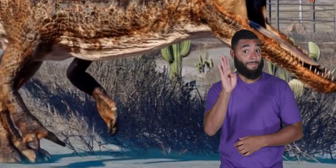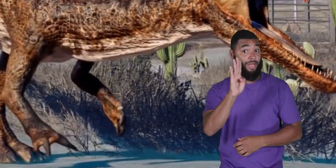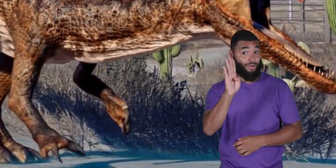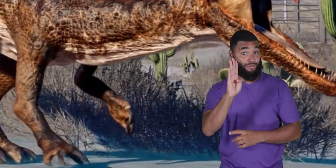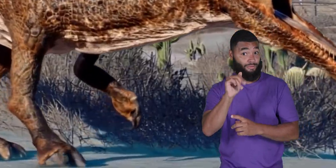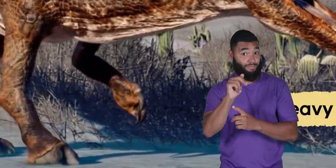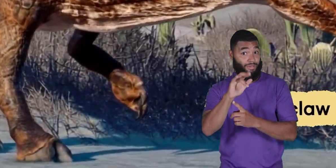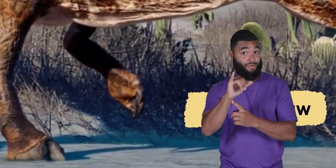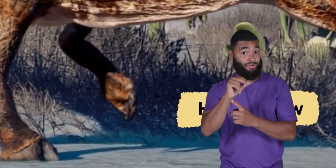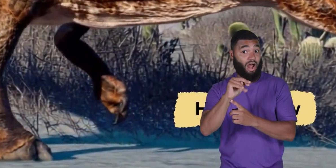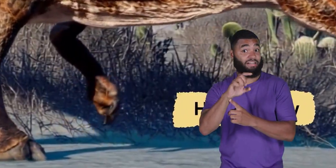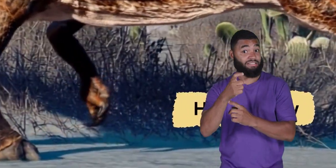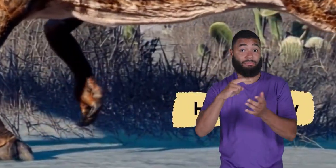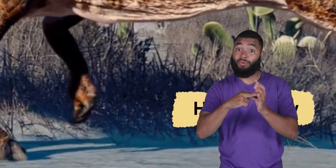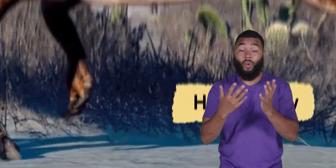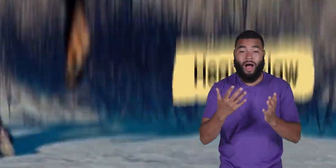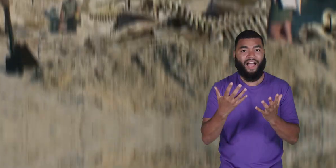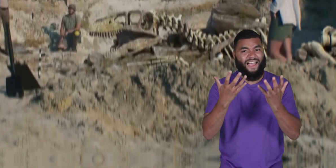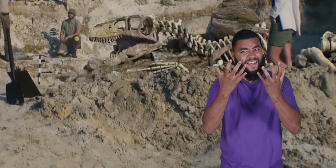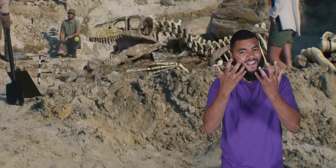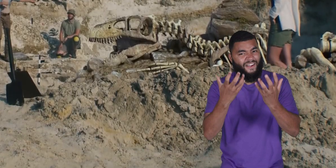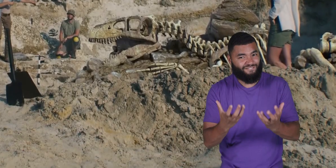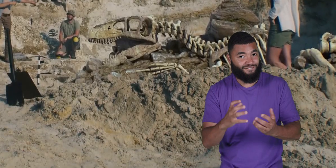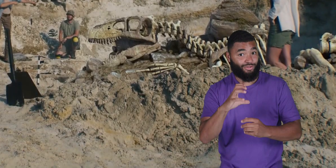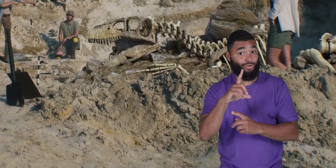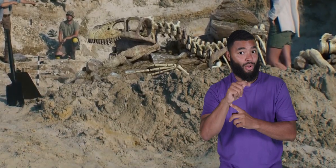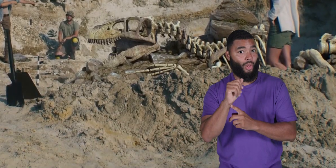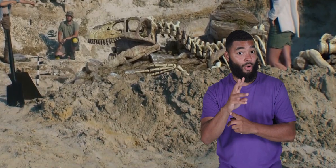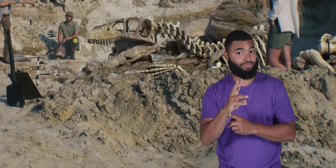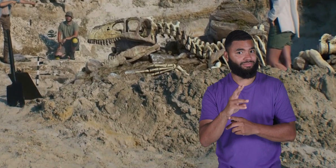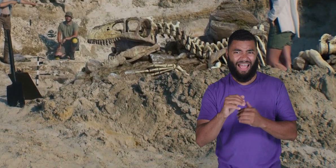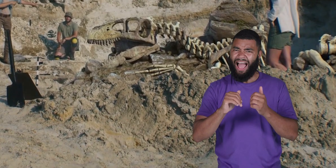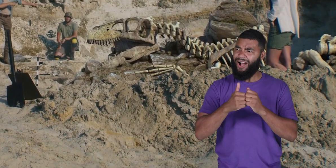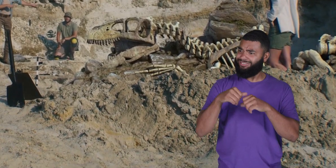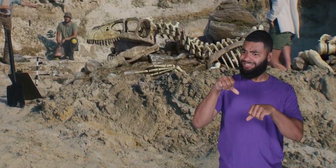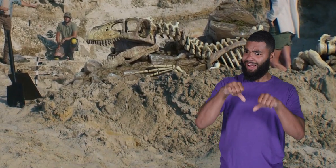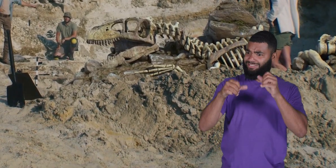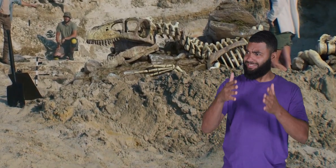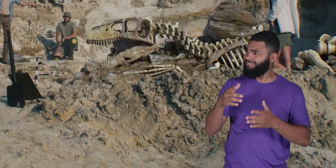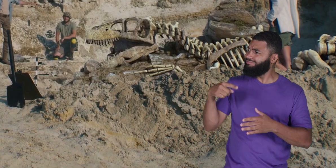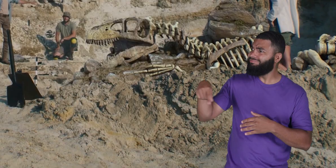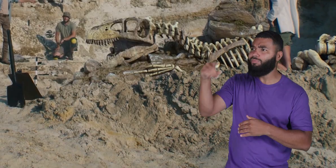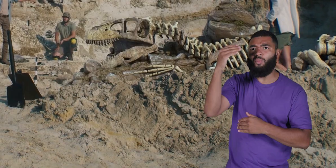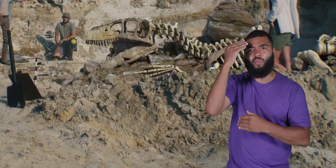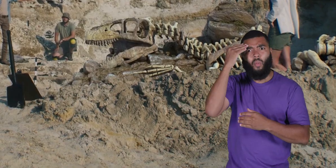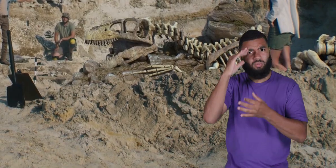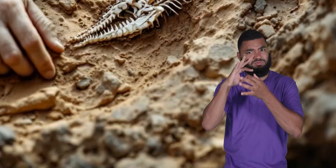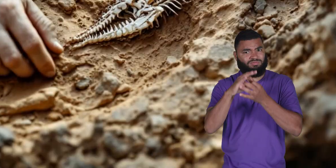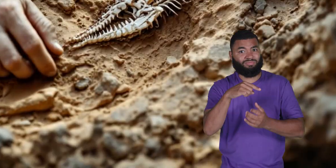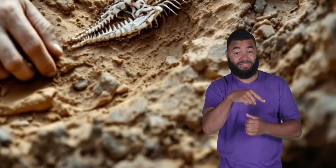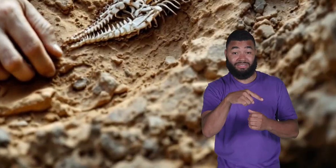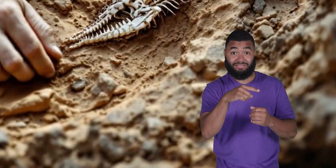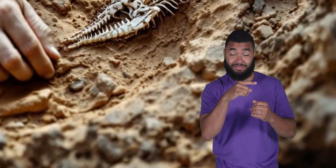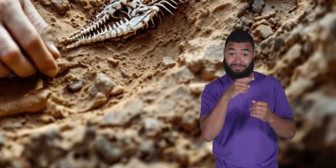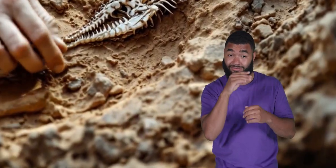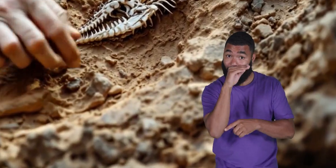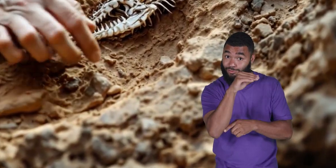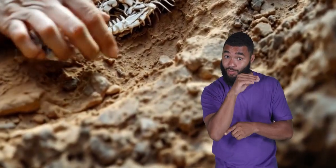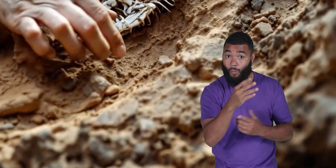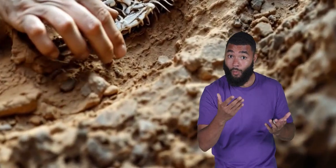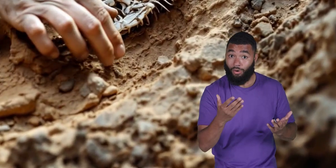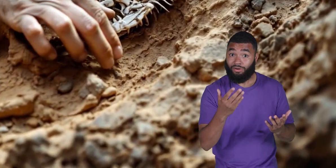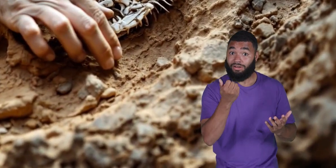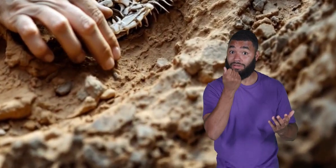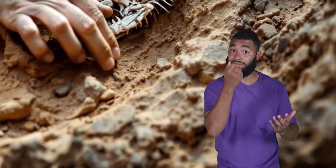Baryonyx means heavy claw. How do scientists know about this dinosaur? In 1983,